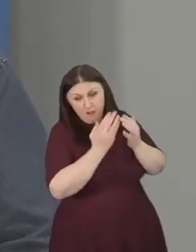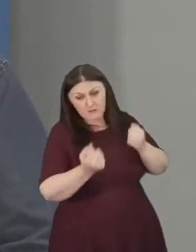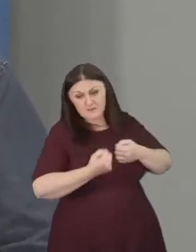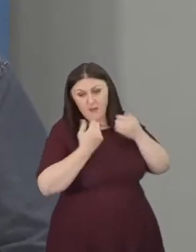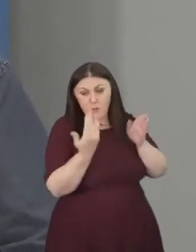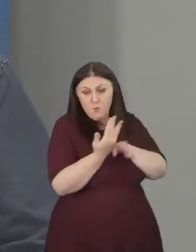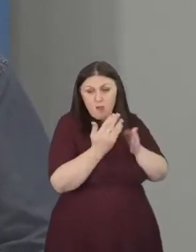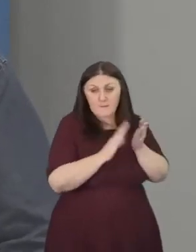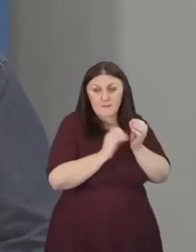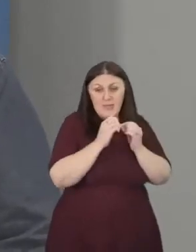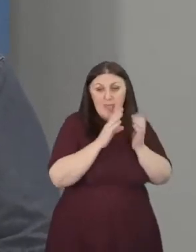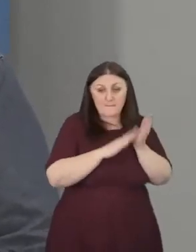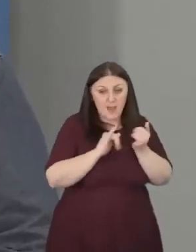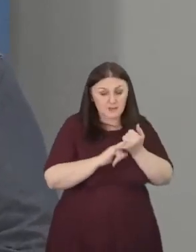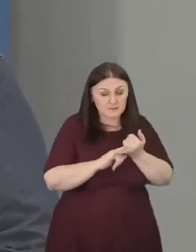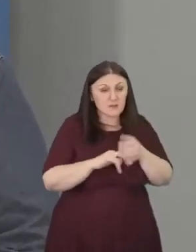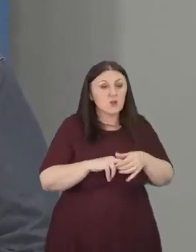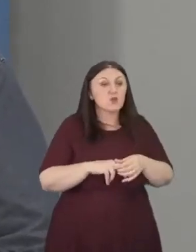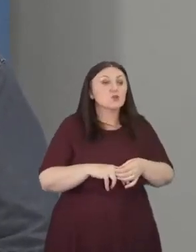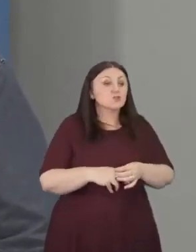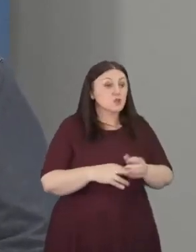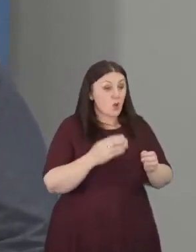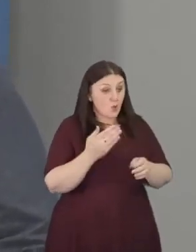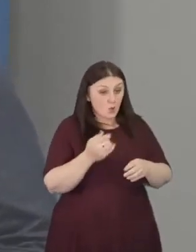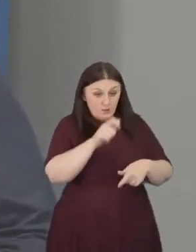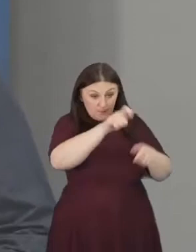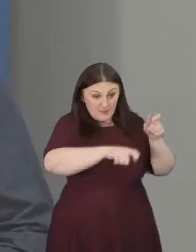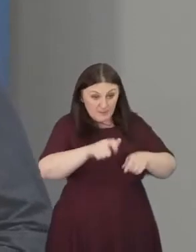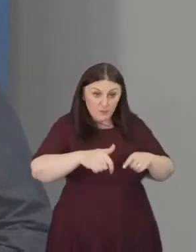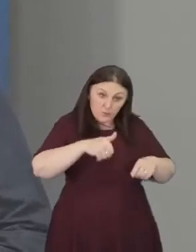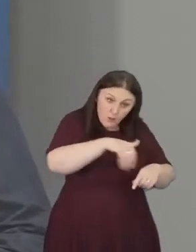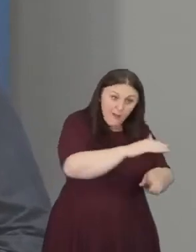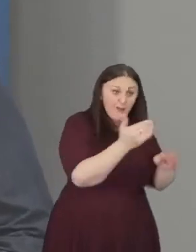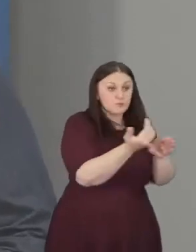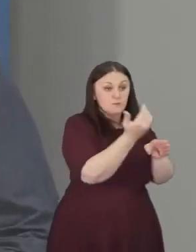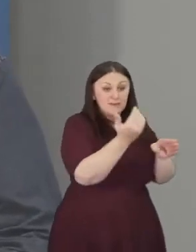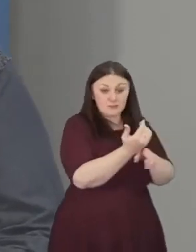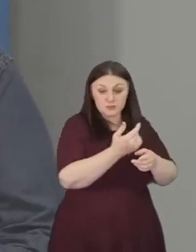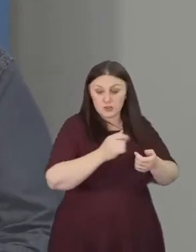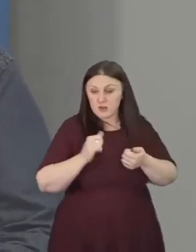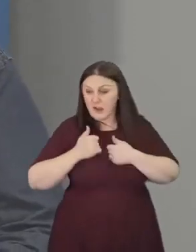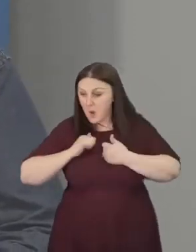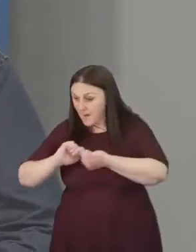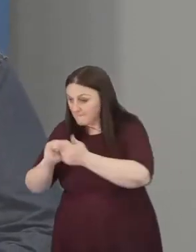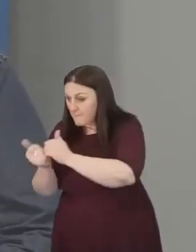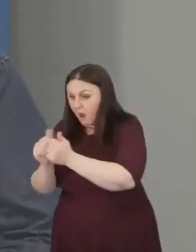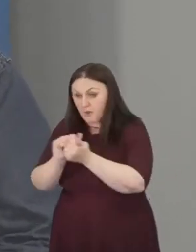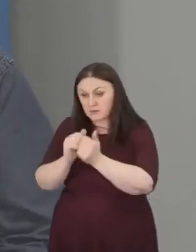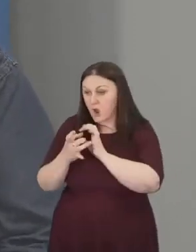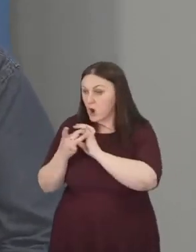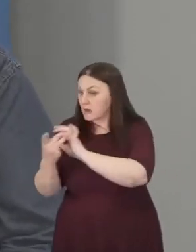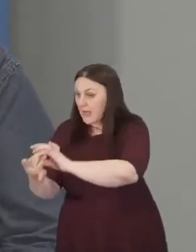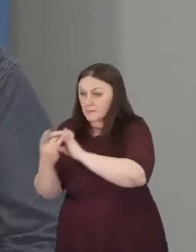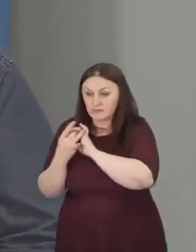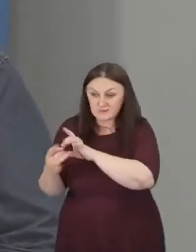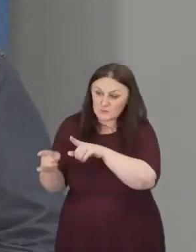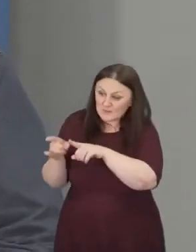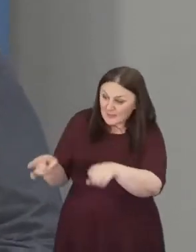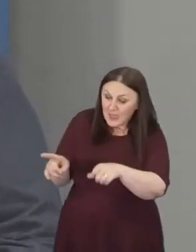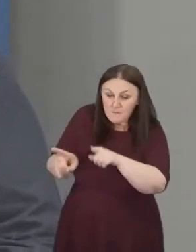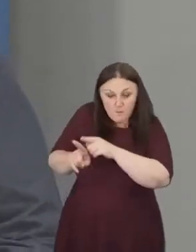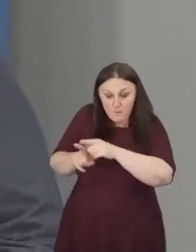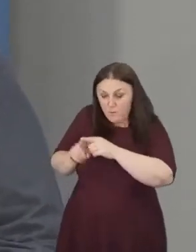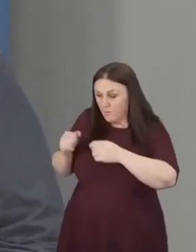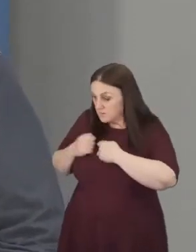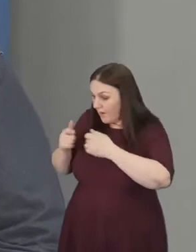our mission workers and the work that they do, in collaboration with our partners, and also in the programs and